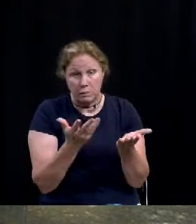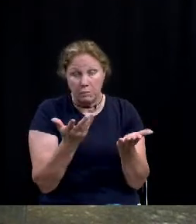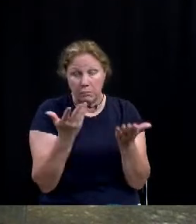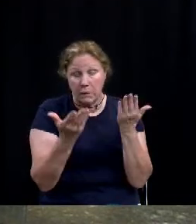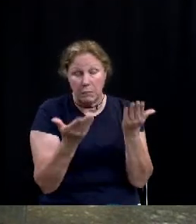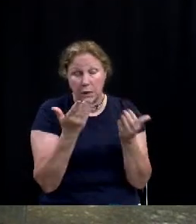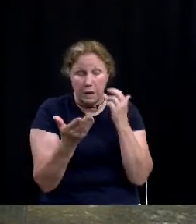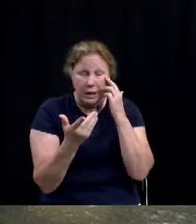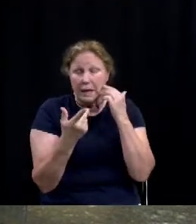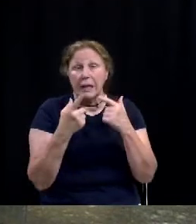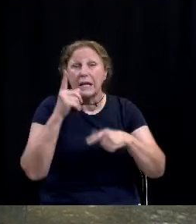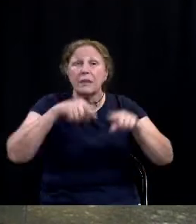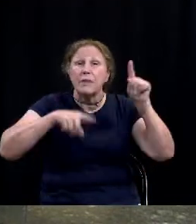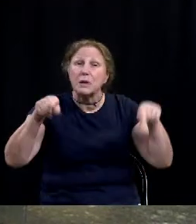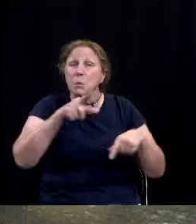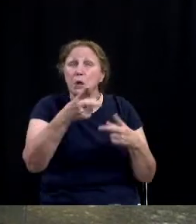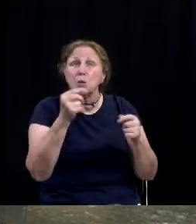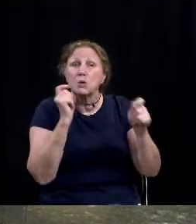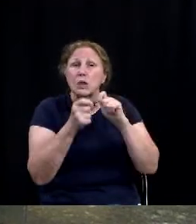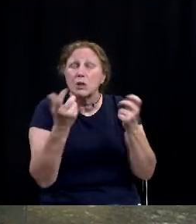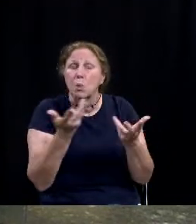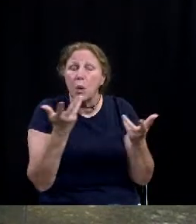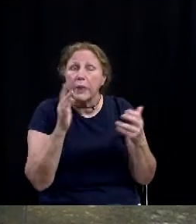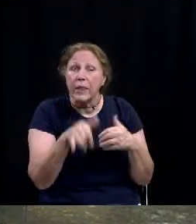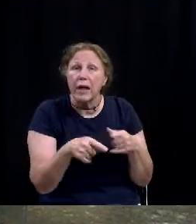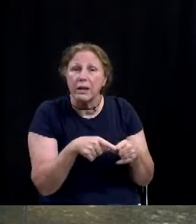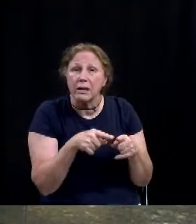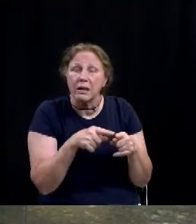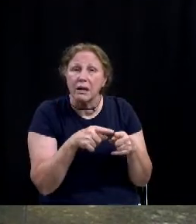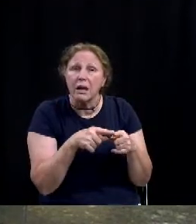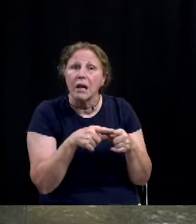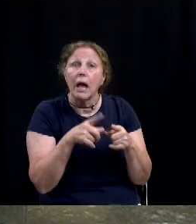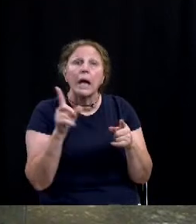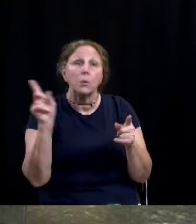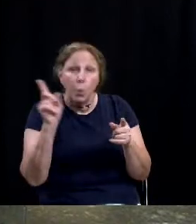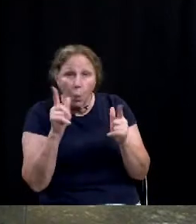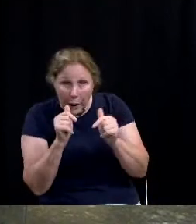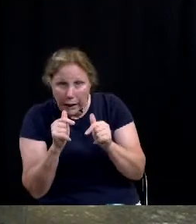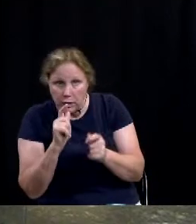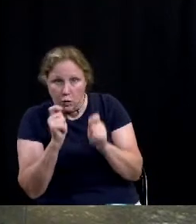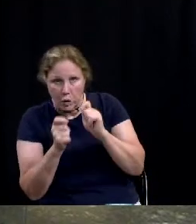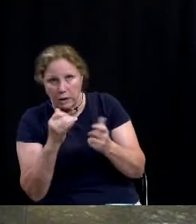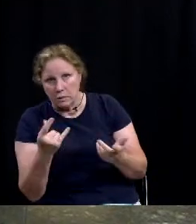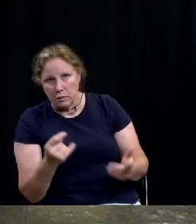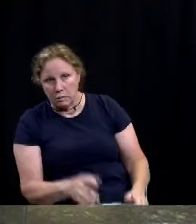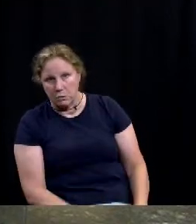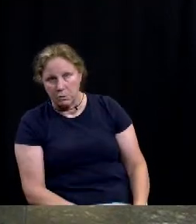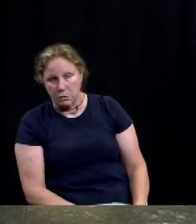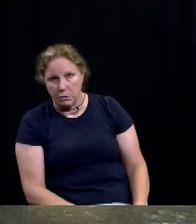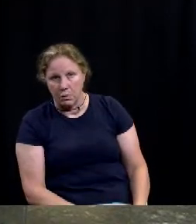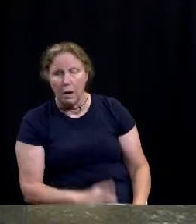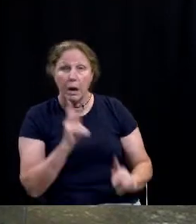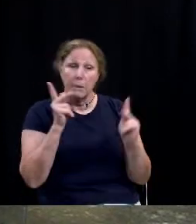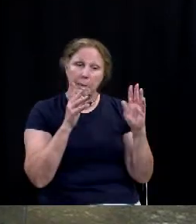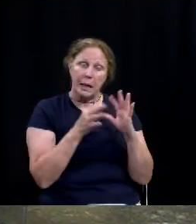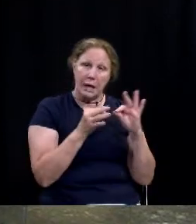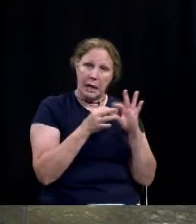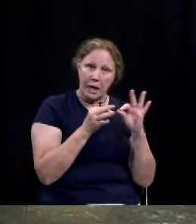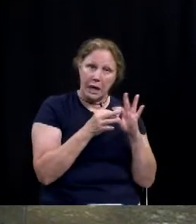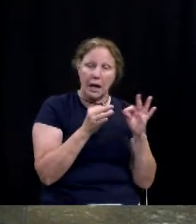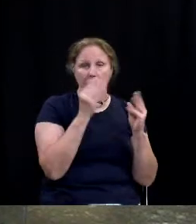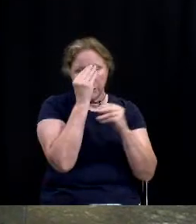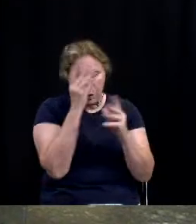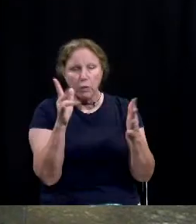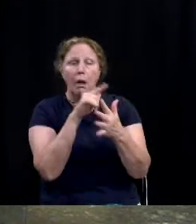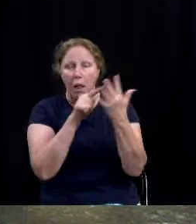it just depends on what you're trying to tweak and at what point you're trying to tweak it. Yeah, the public hearing process, the notices, and